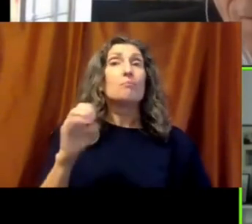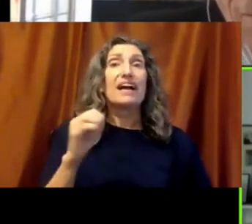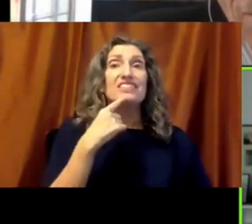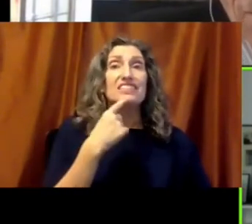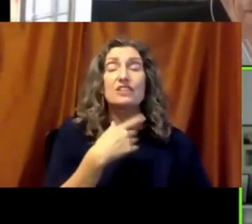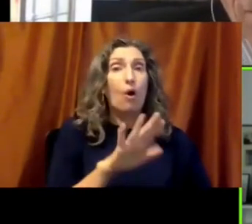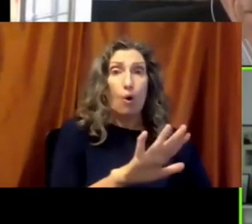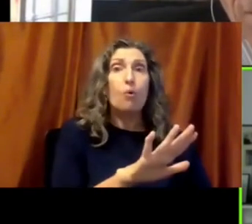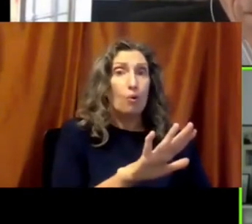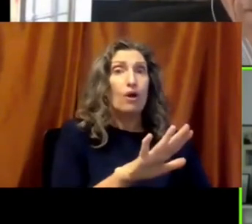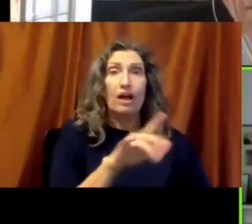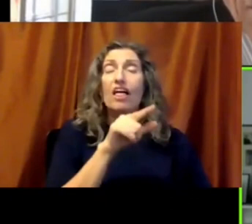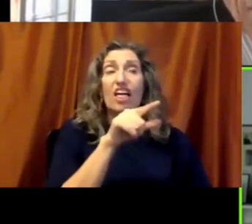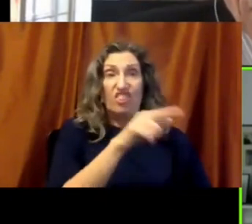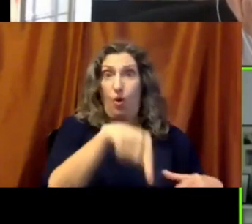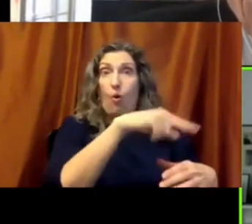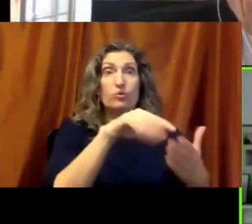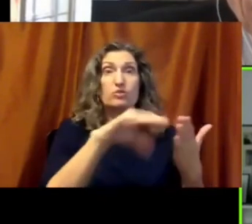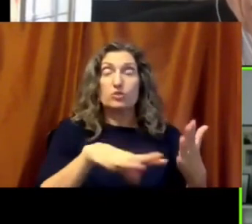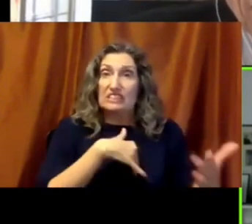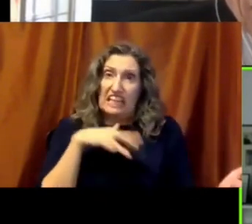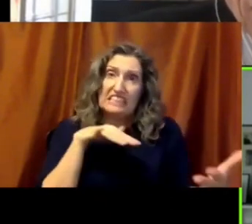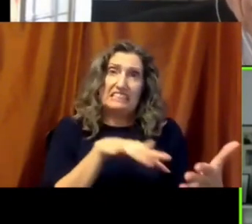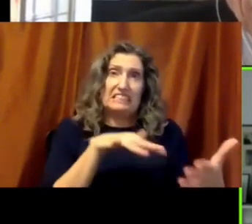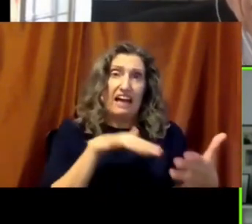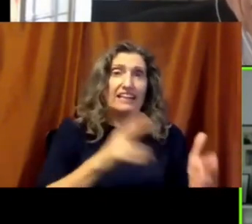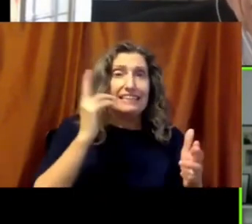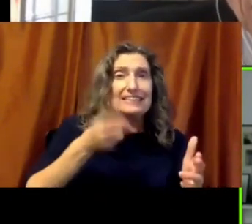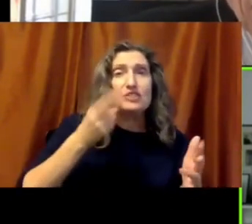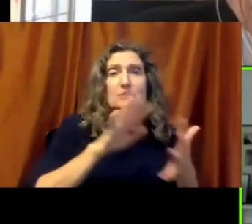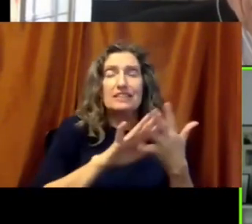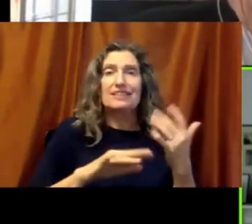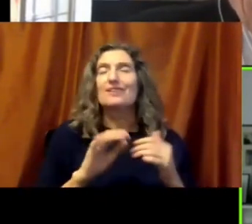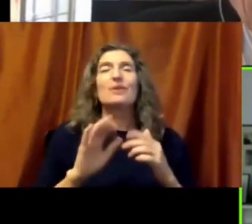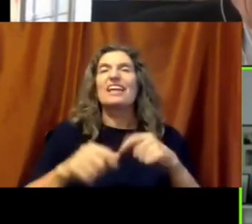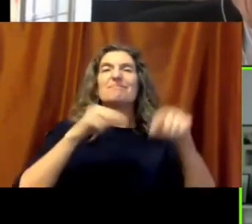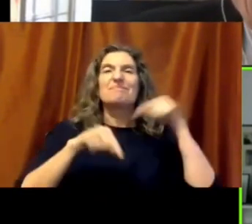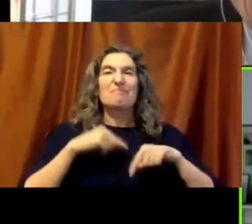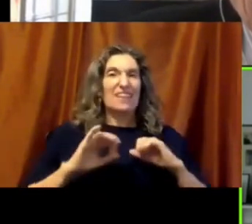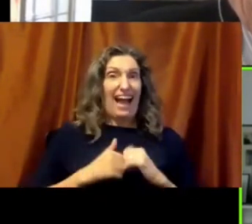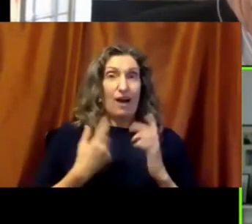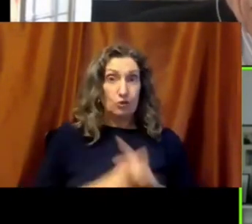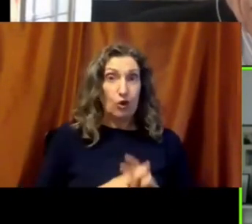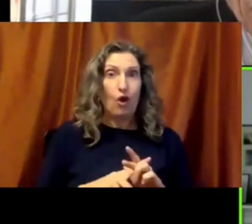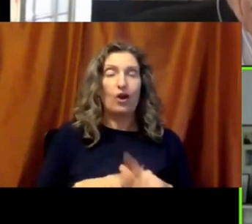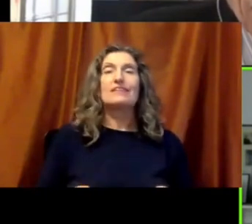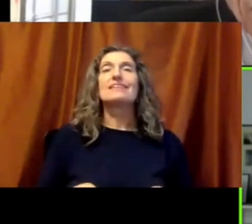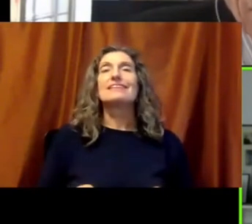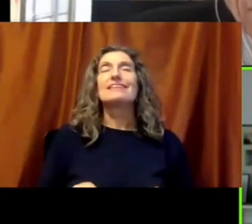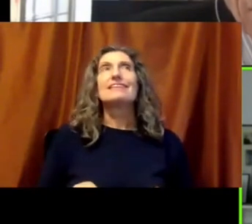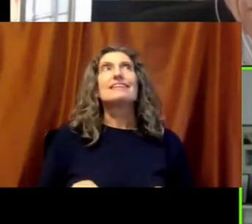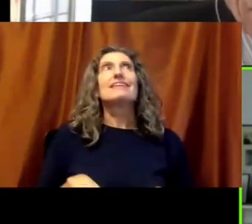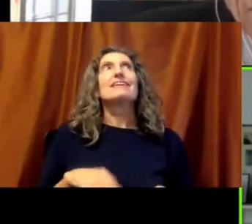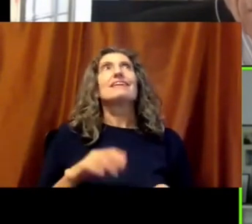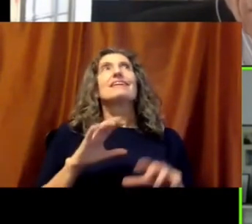only studied, you know, it started off, the students at what was